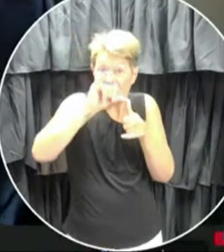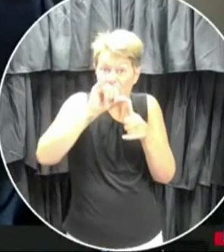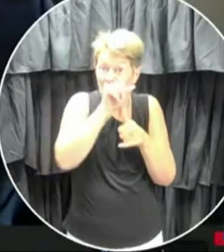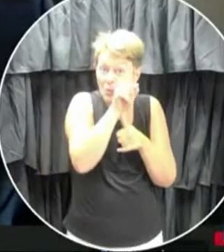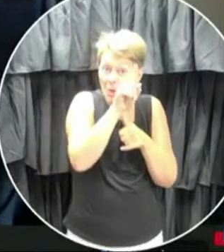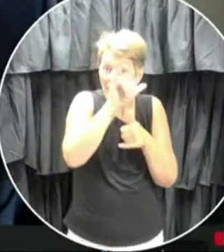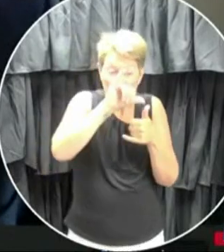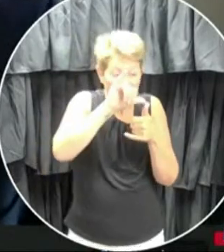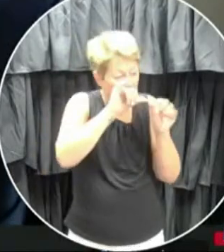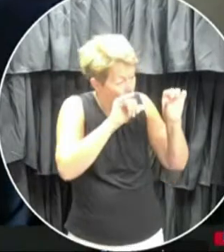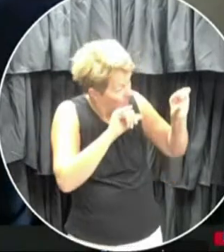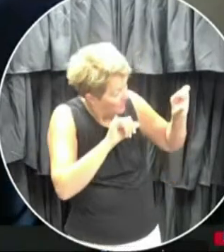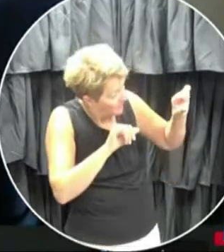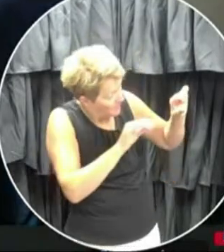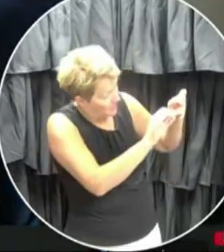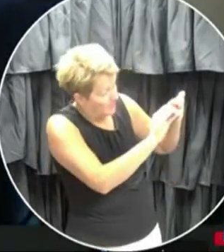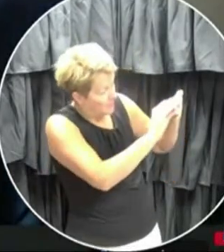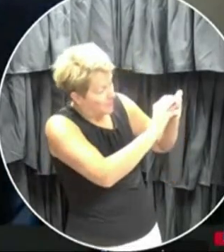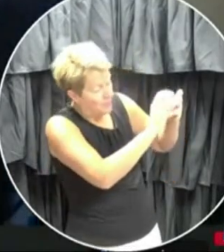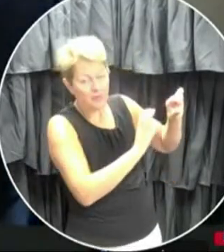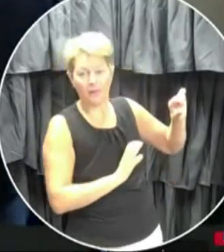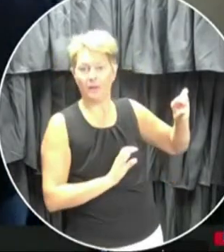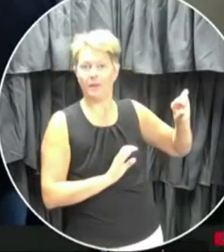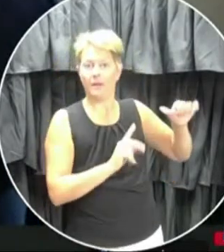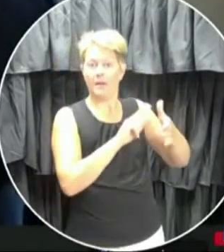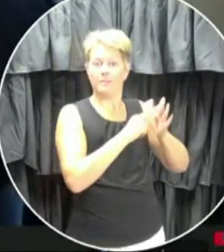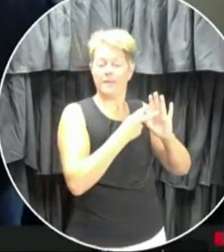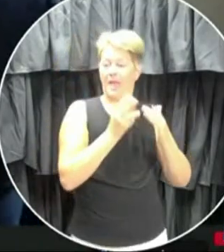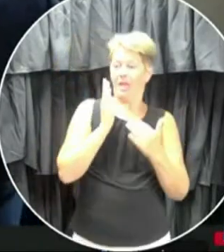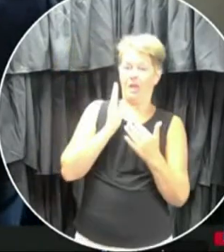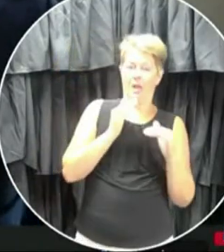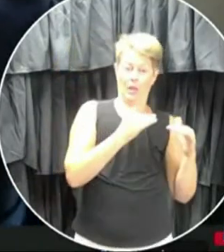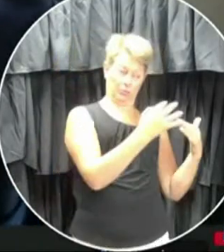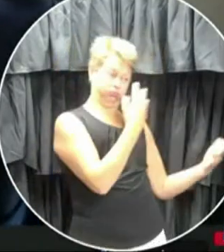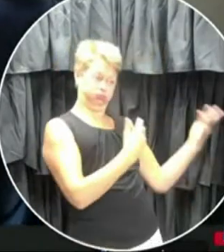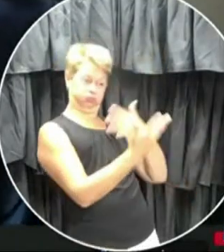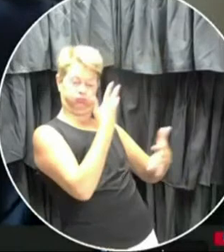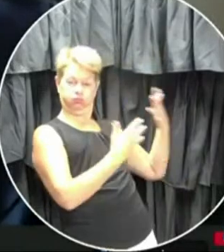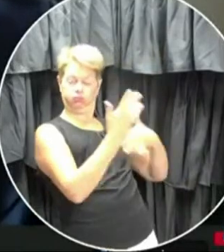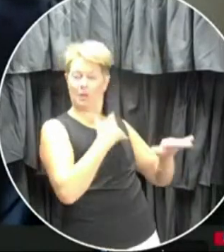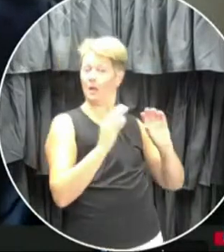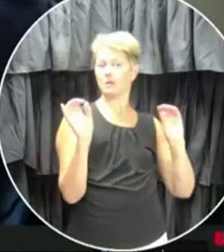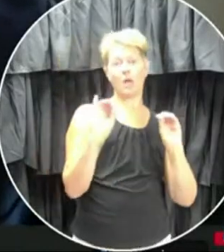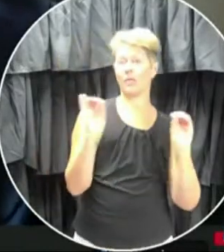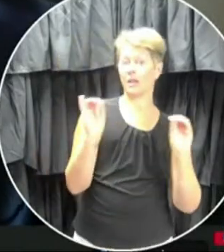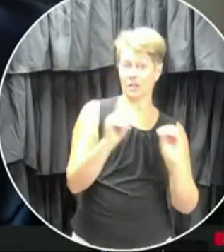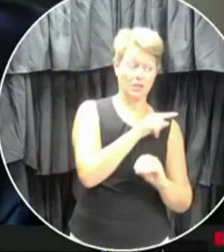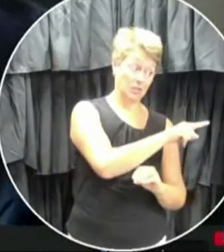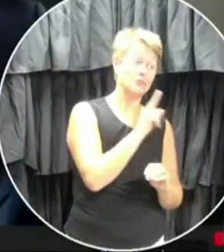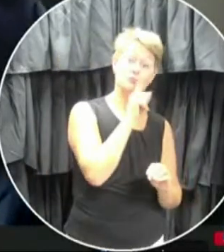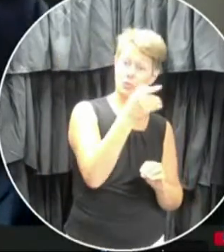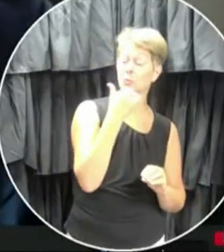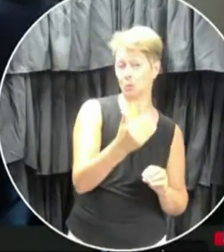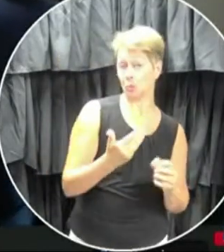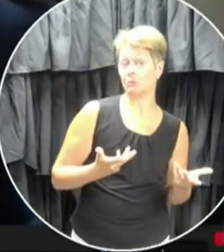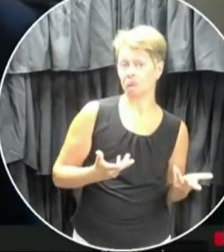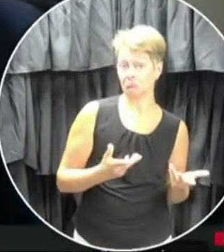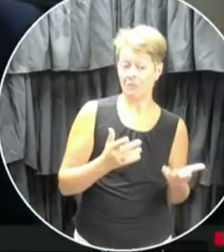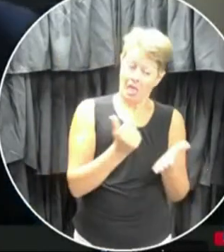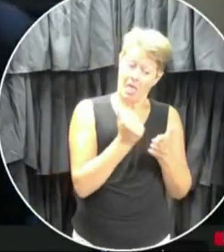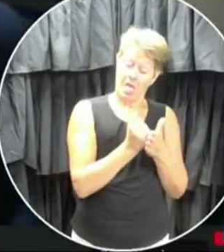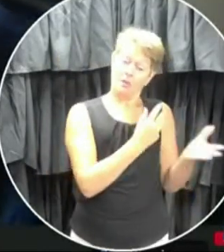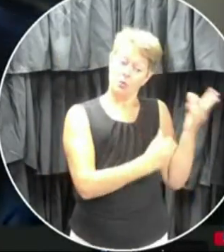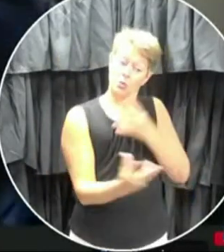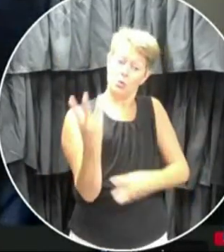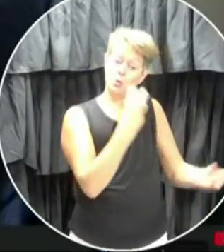and leaving it there. So there's no interruption to class or no weather getting in has proven very effective. And this policy has been around a